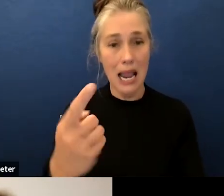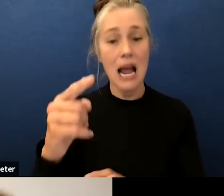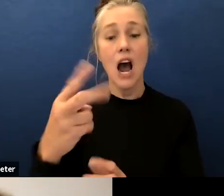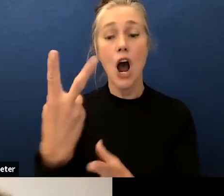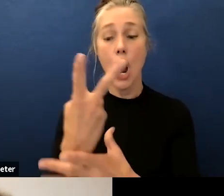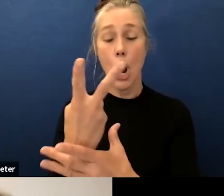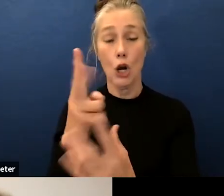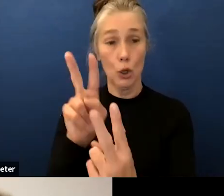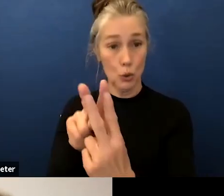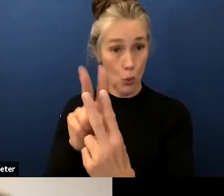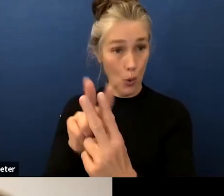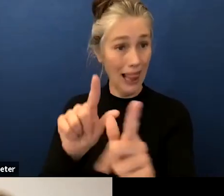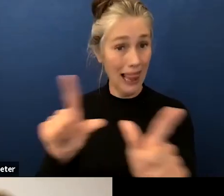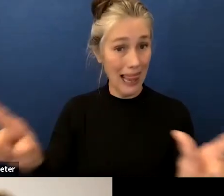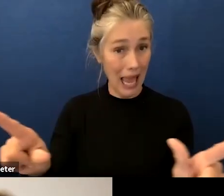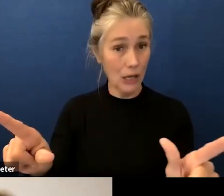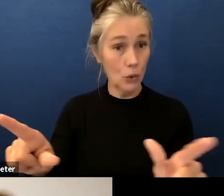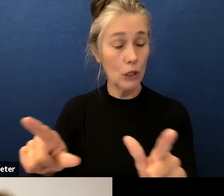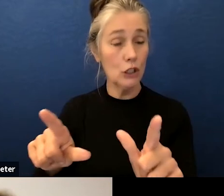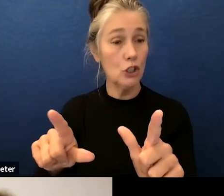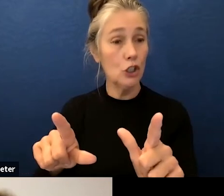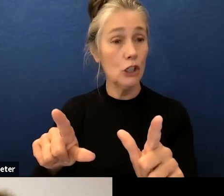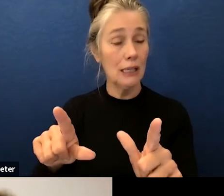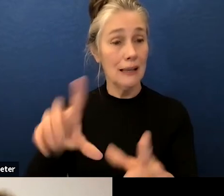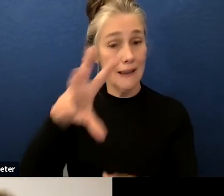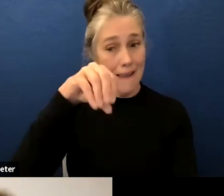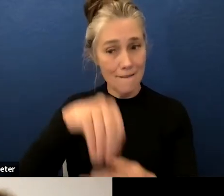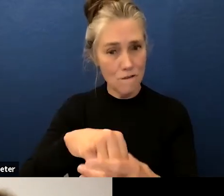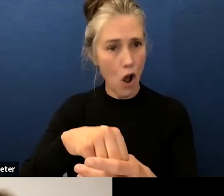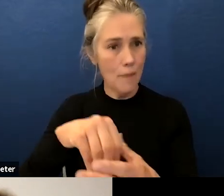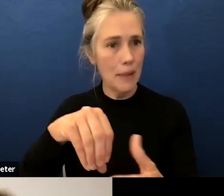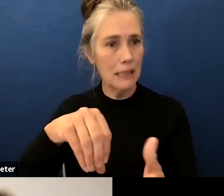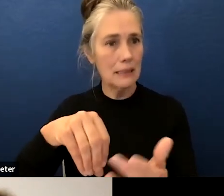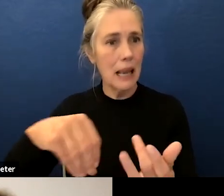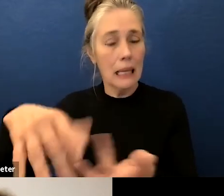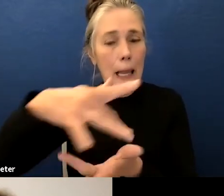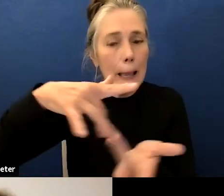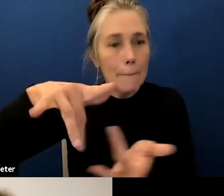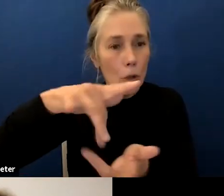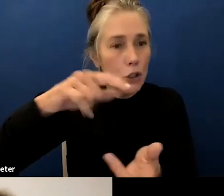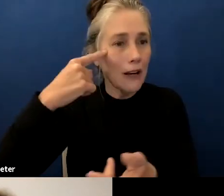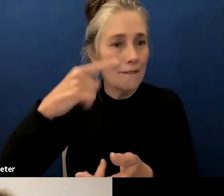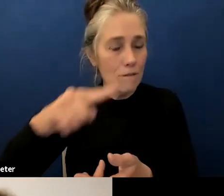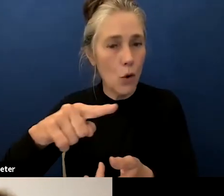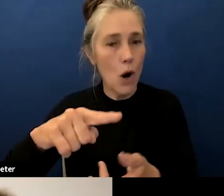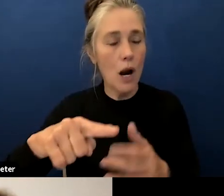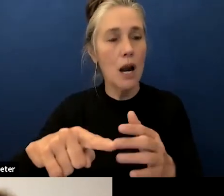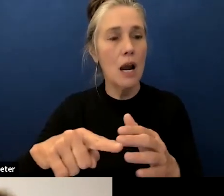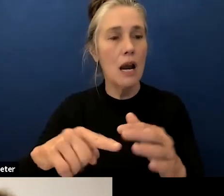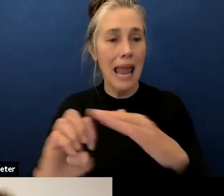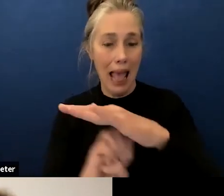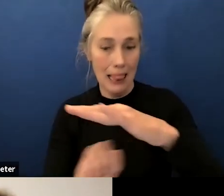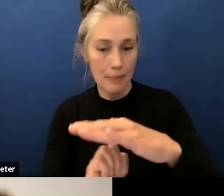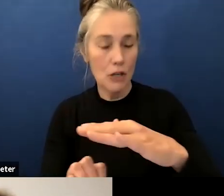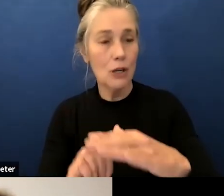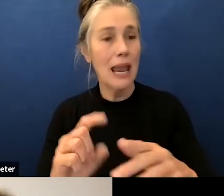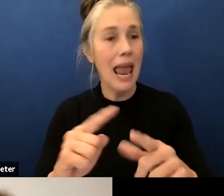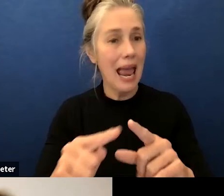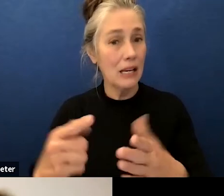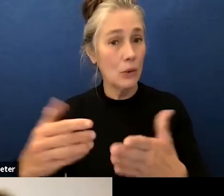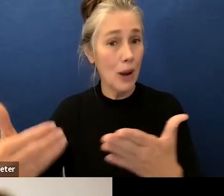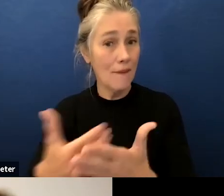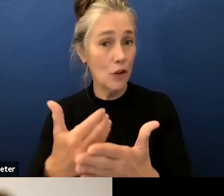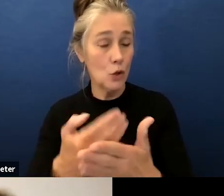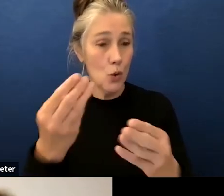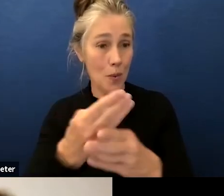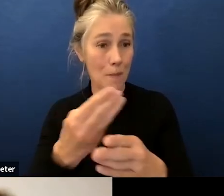secondary and we are working in conjunction with the um what's going to be the newly released math framework to look at our